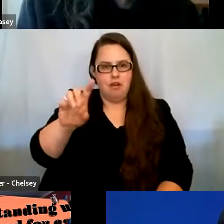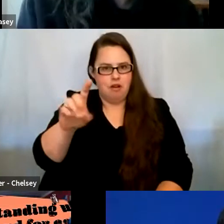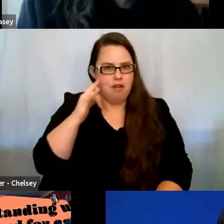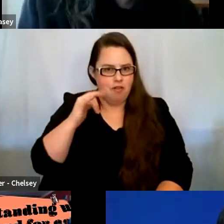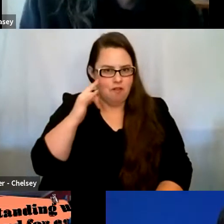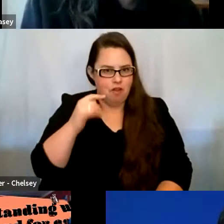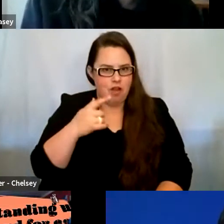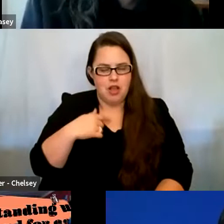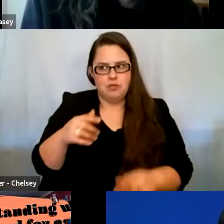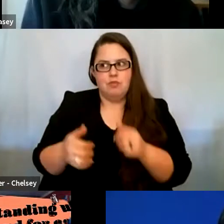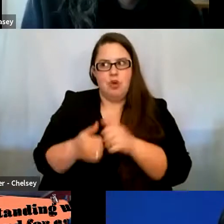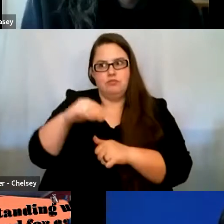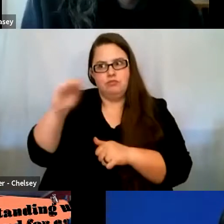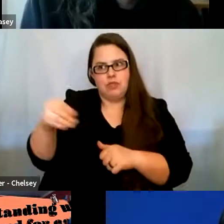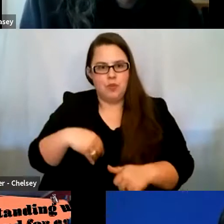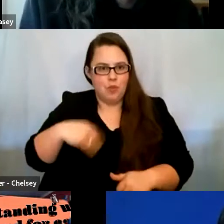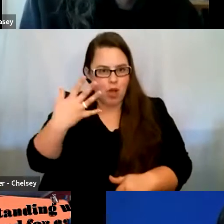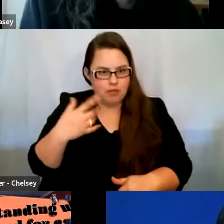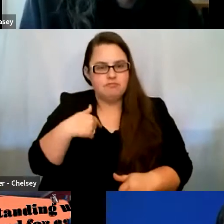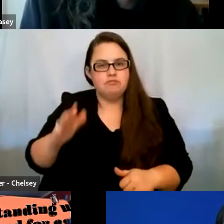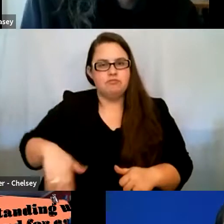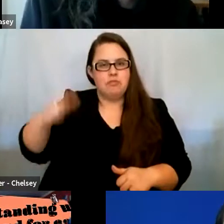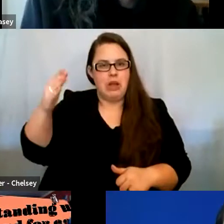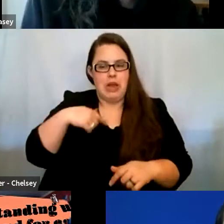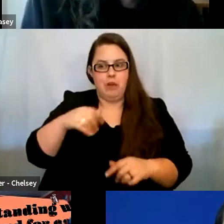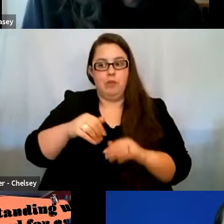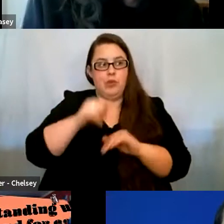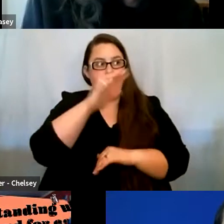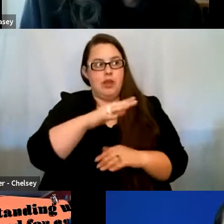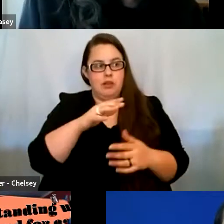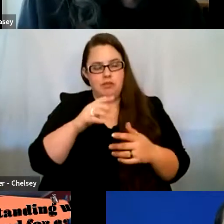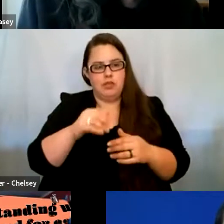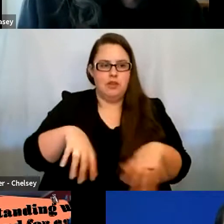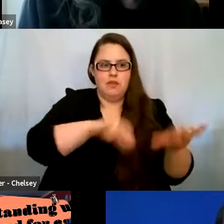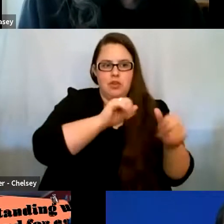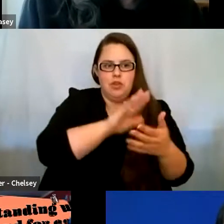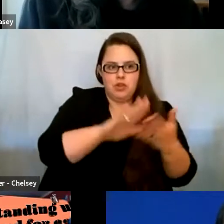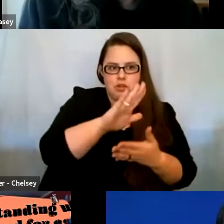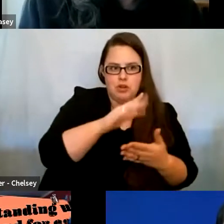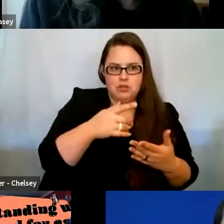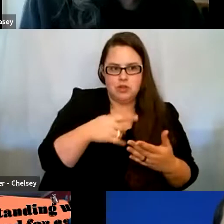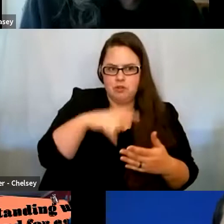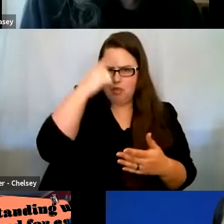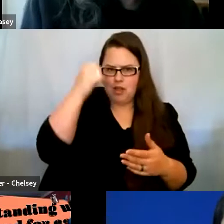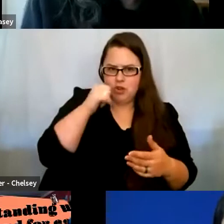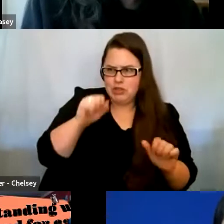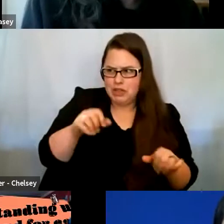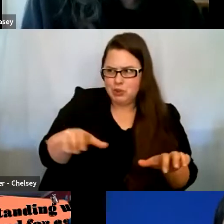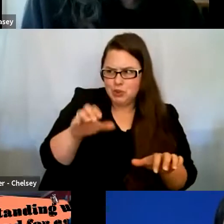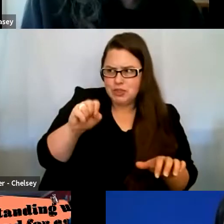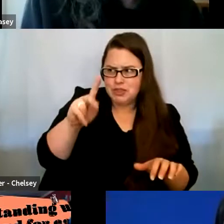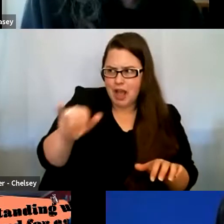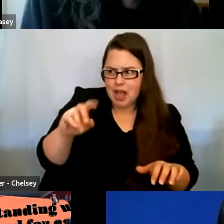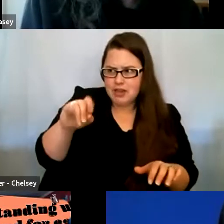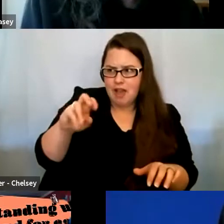predominantly white people. I even growing up when I went to way to college, I was like, black girls can do skydiving. Like what? I didn't know that was something that we were